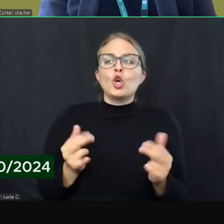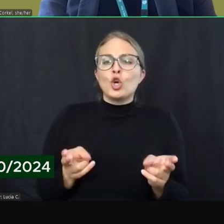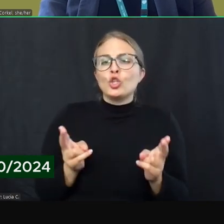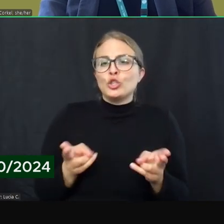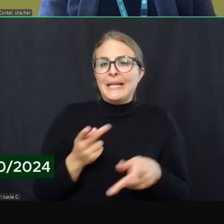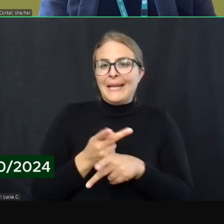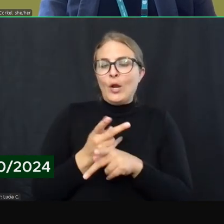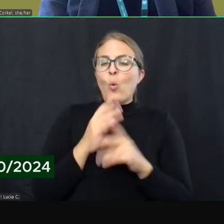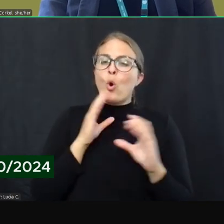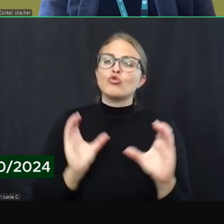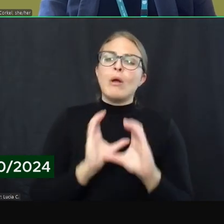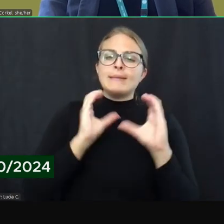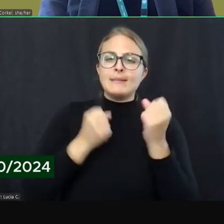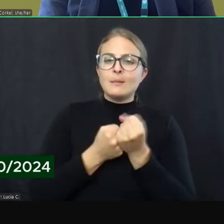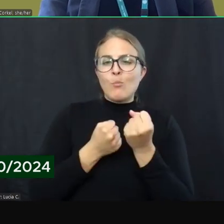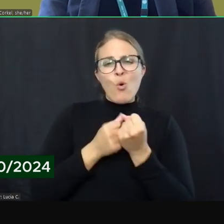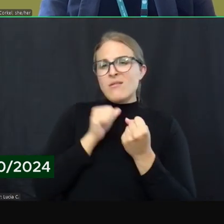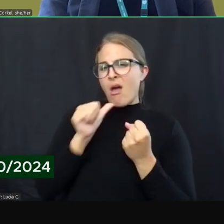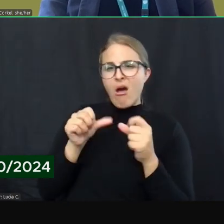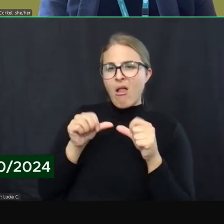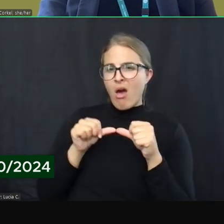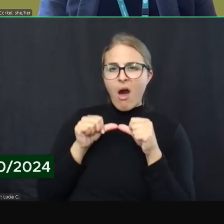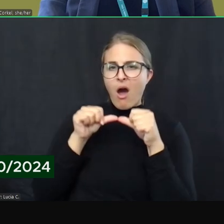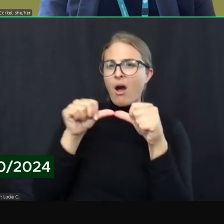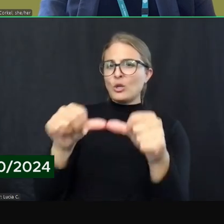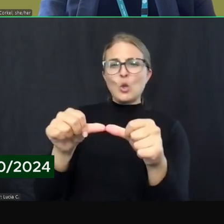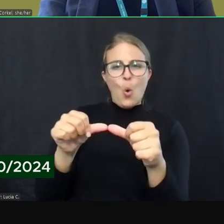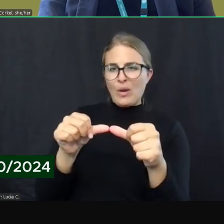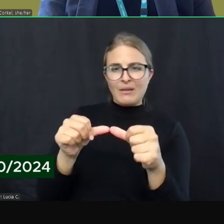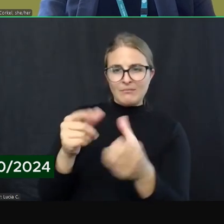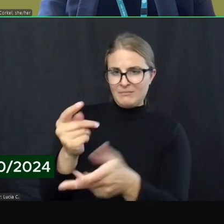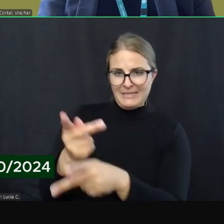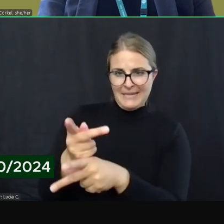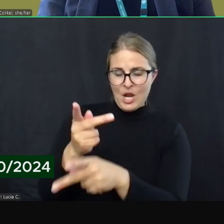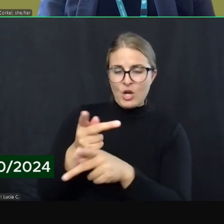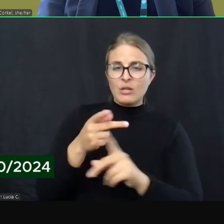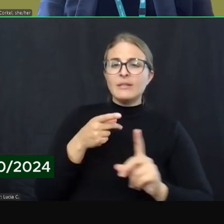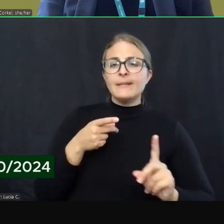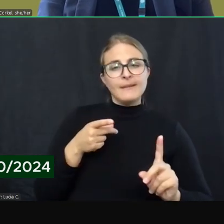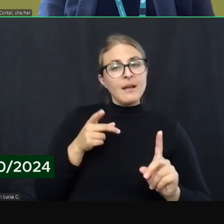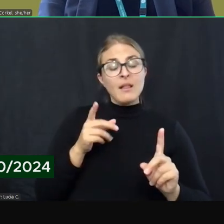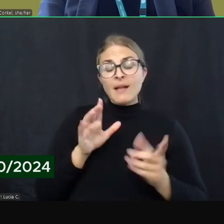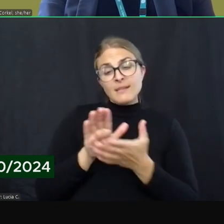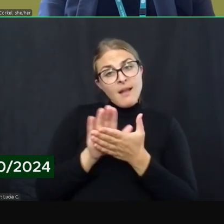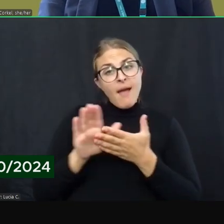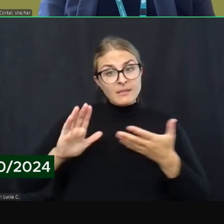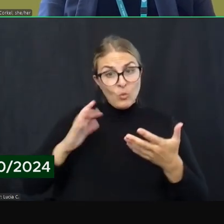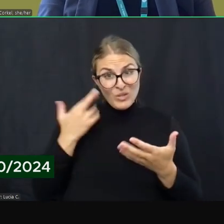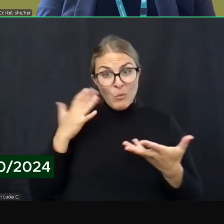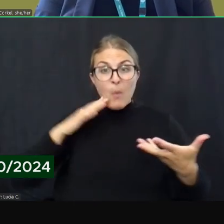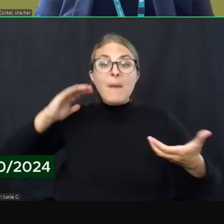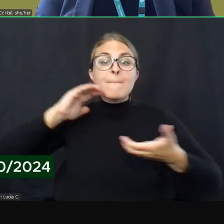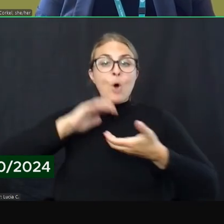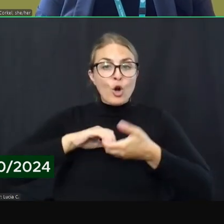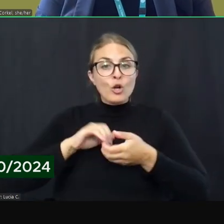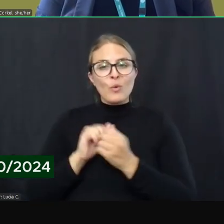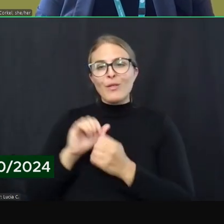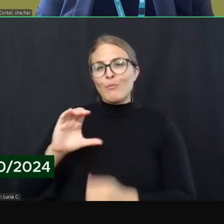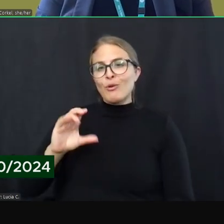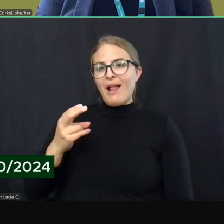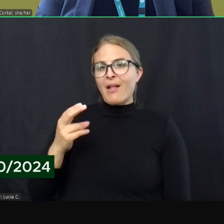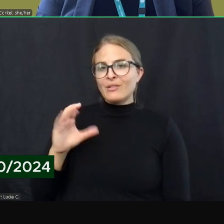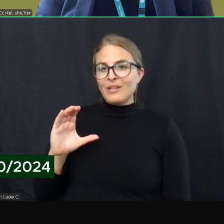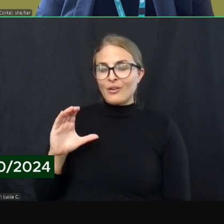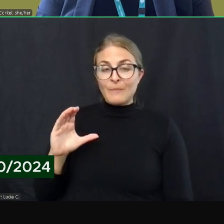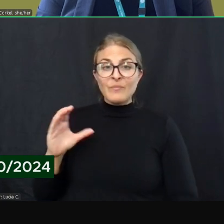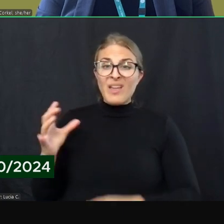supports and not to be providing ongoing care. It's one of the beauties of the partnership with community health centers. Someone might come because